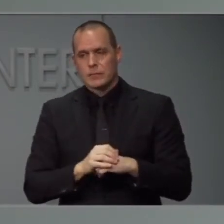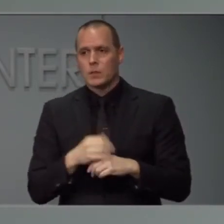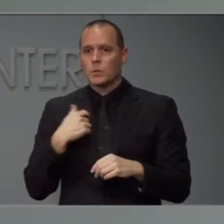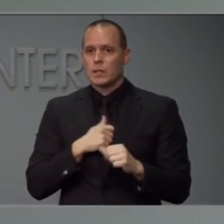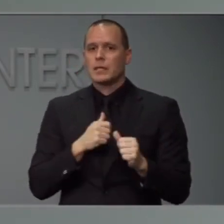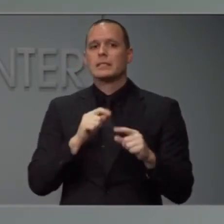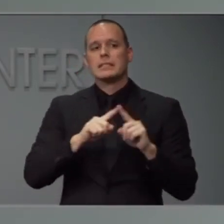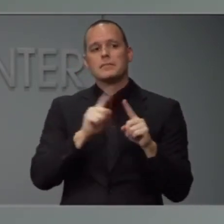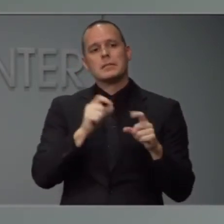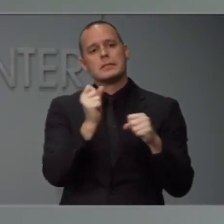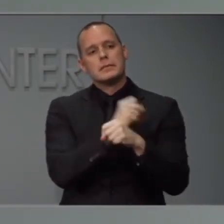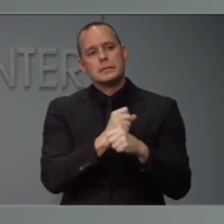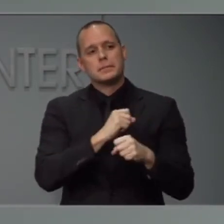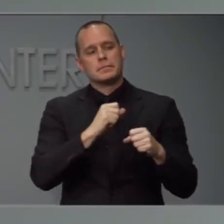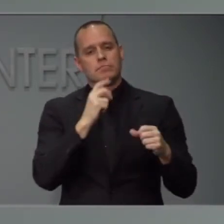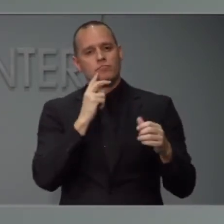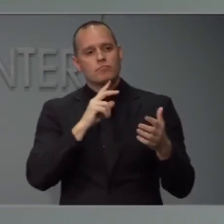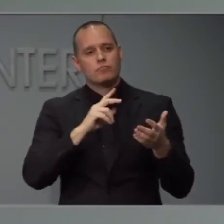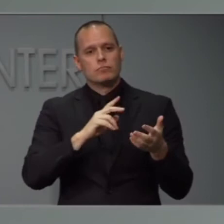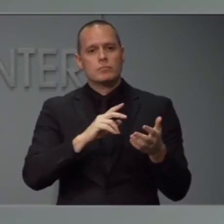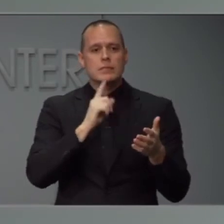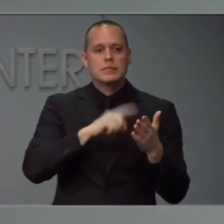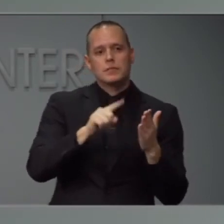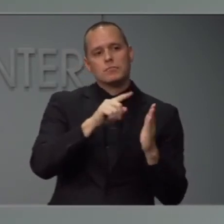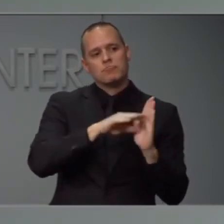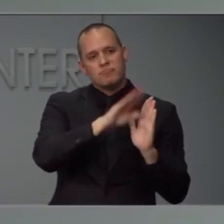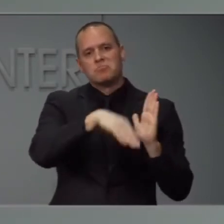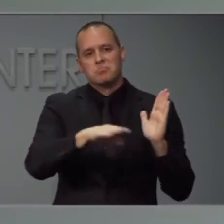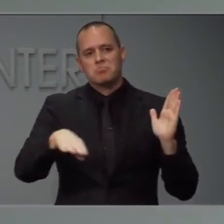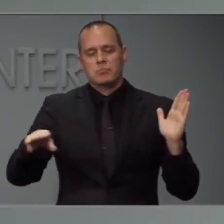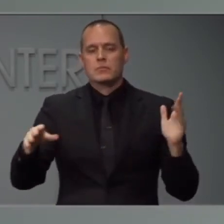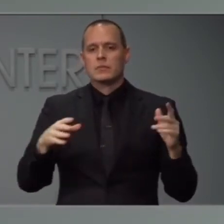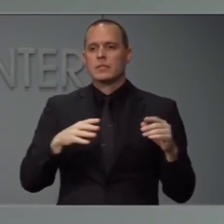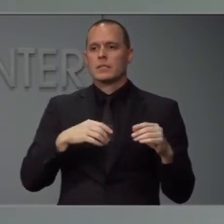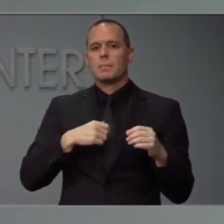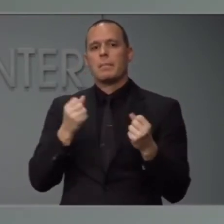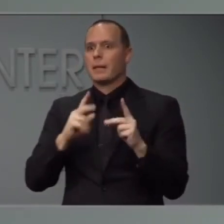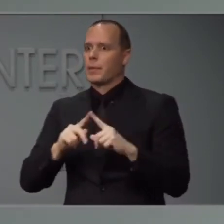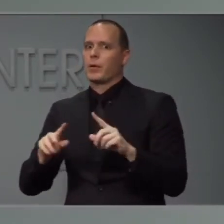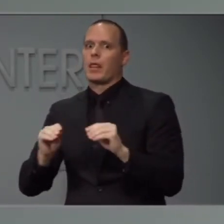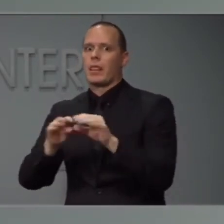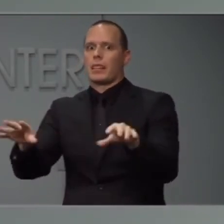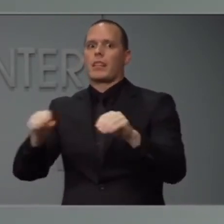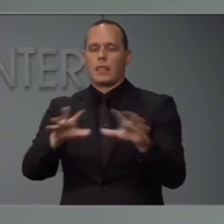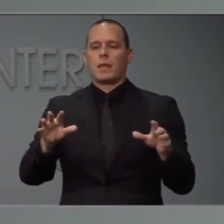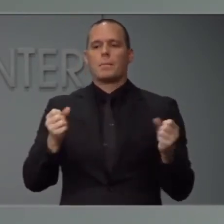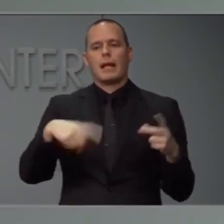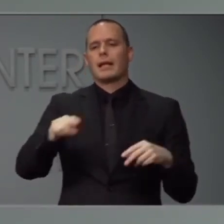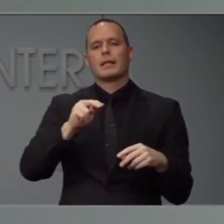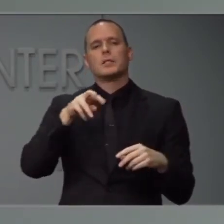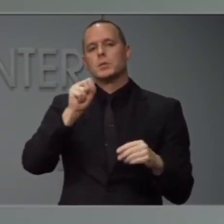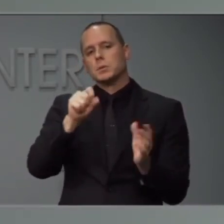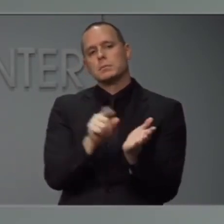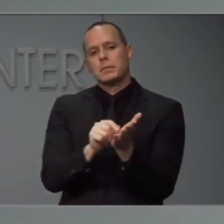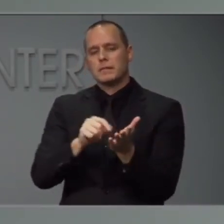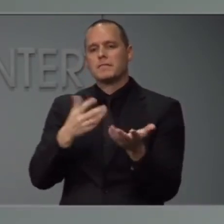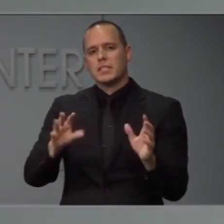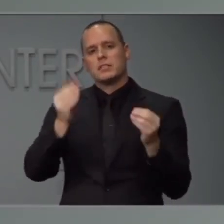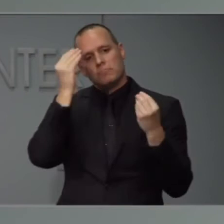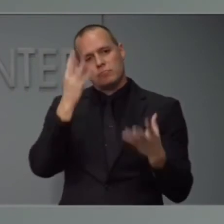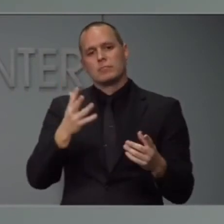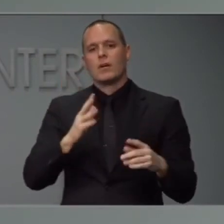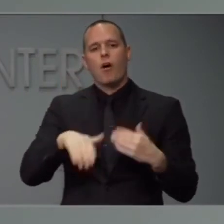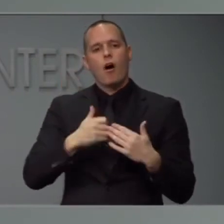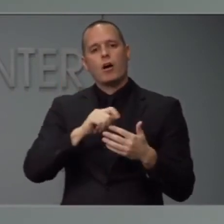models that have been circulating over the number of days. I know many in the news media have covered them. They all have slightly different